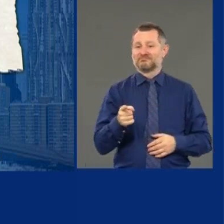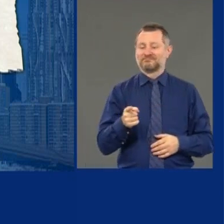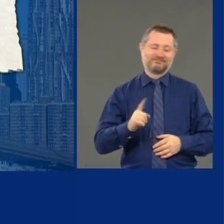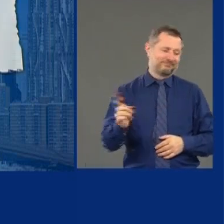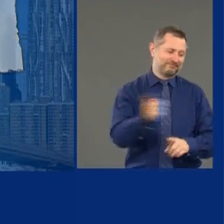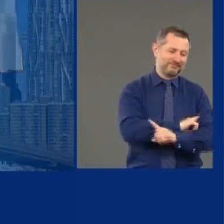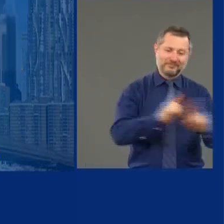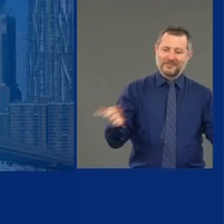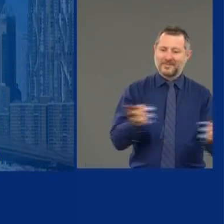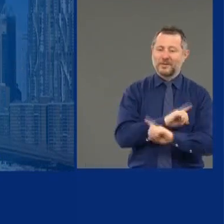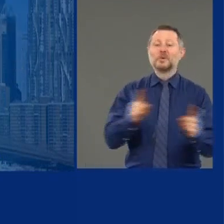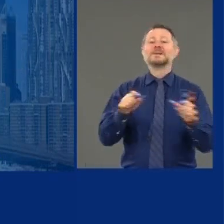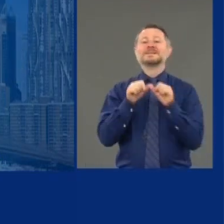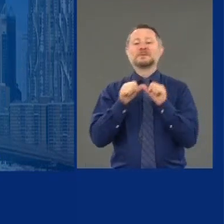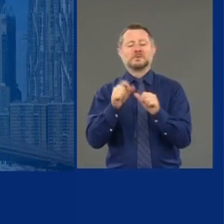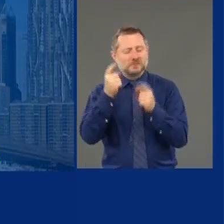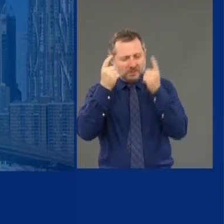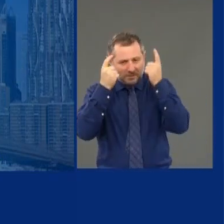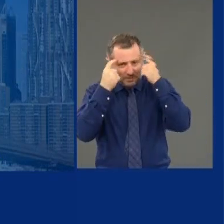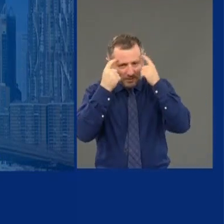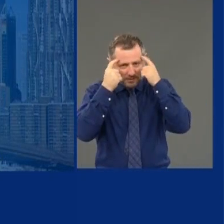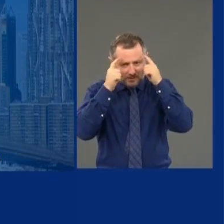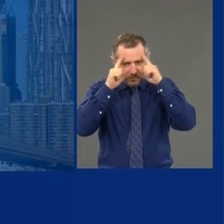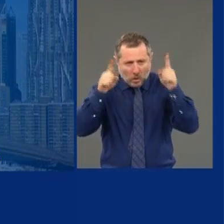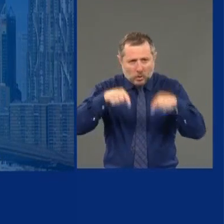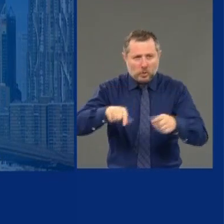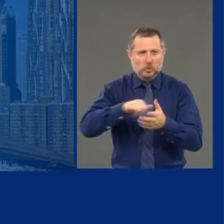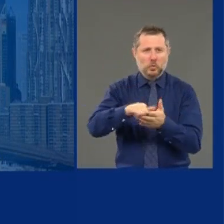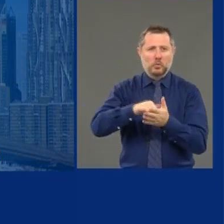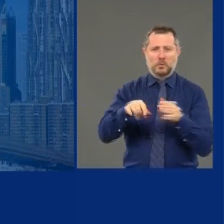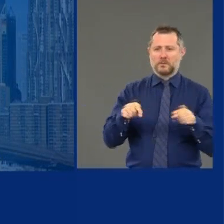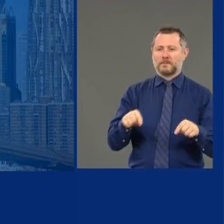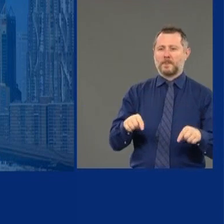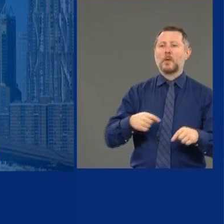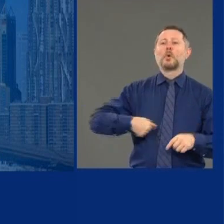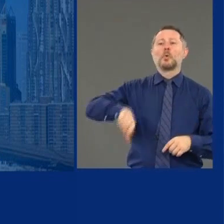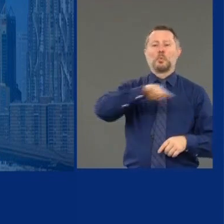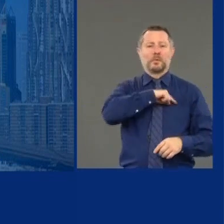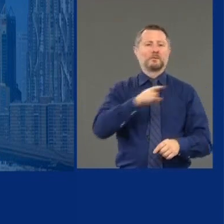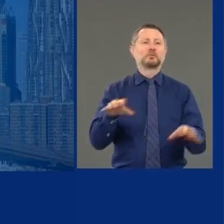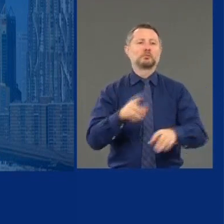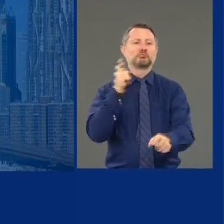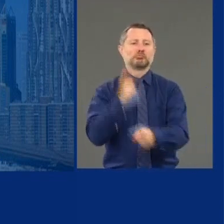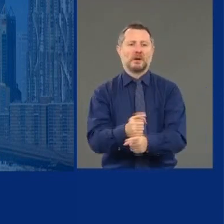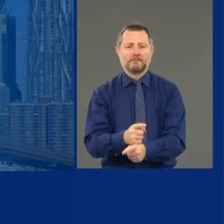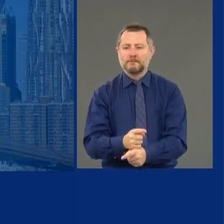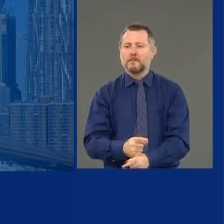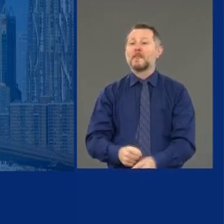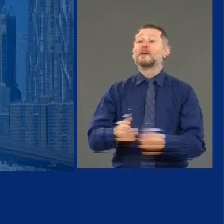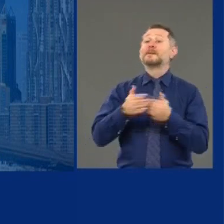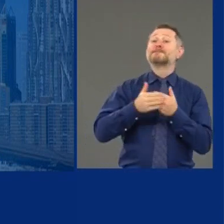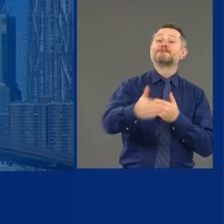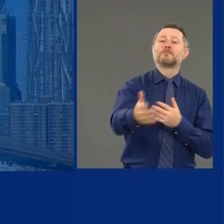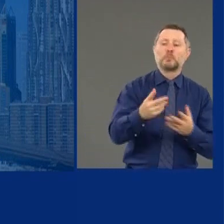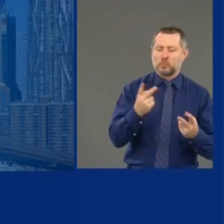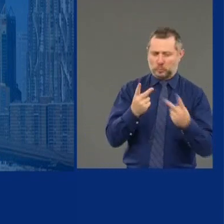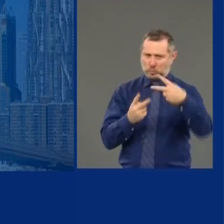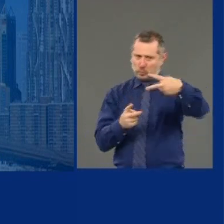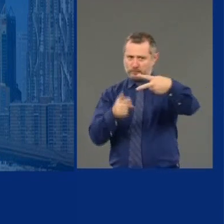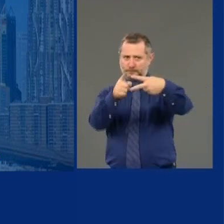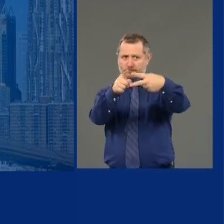stay smart in New York because we were right. Moving forward, we have to do two things. One,